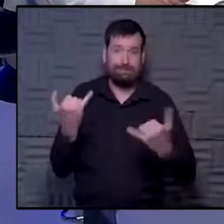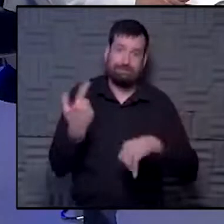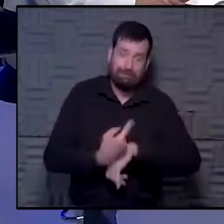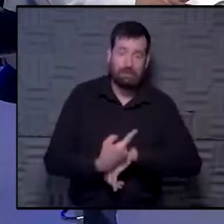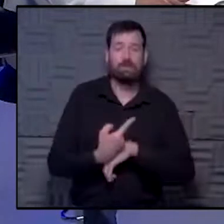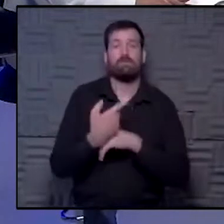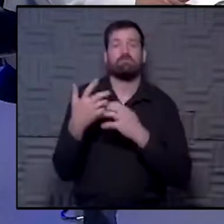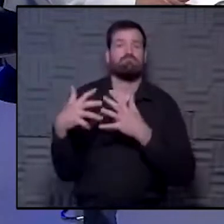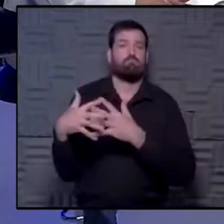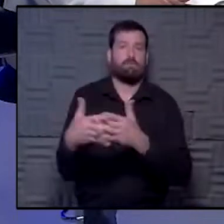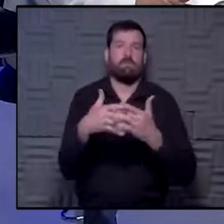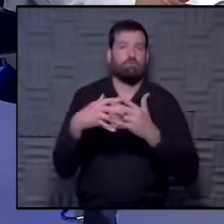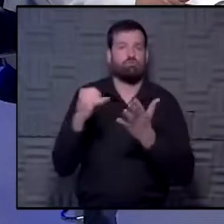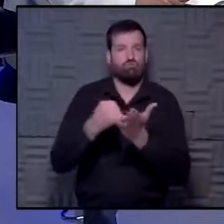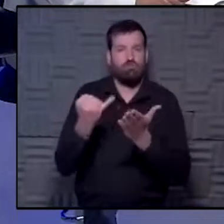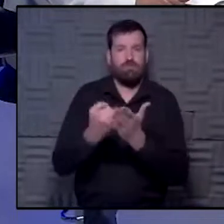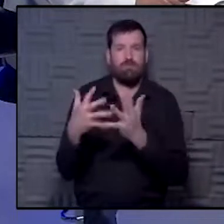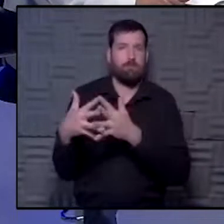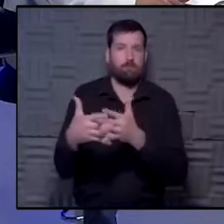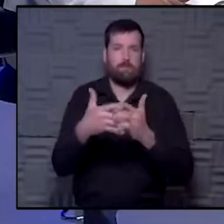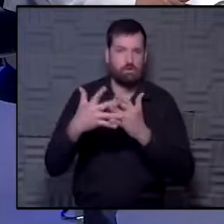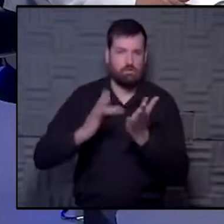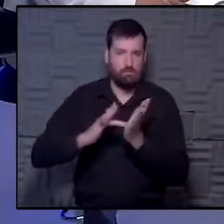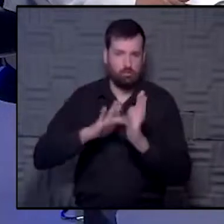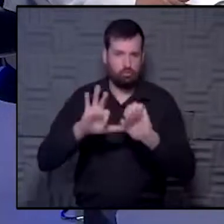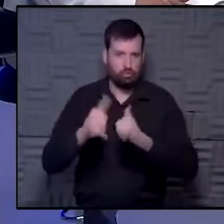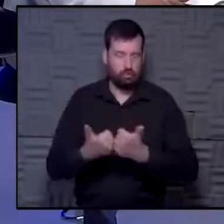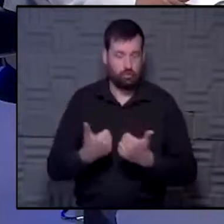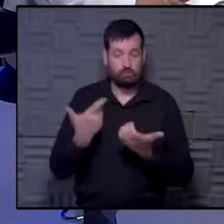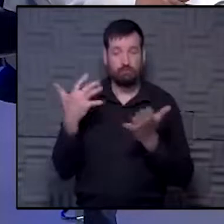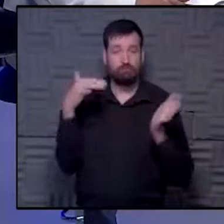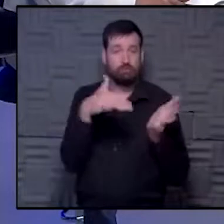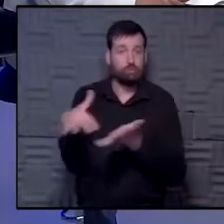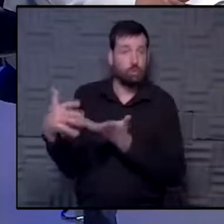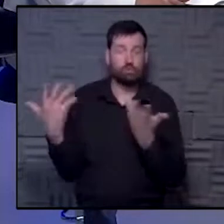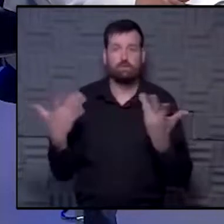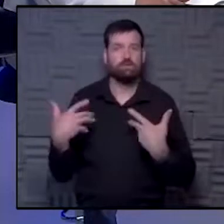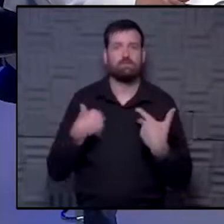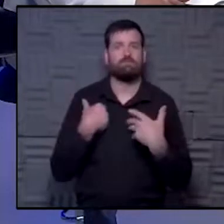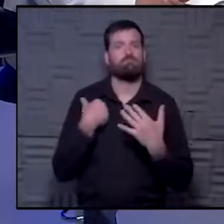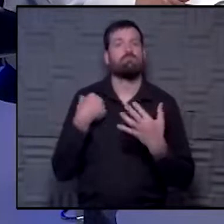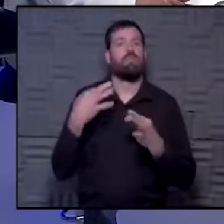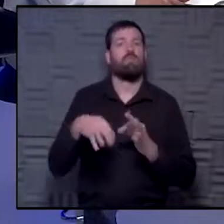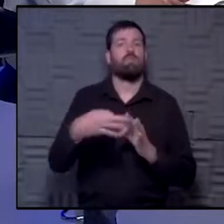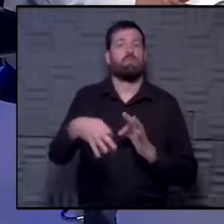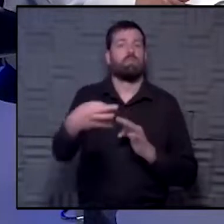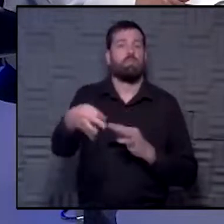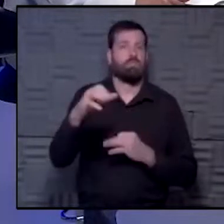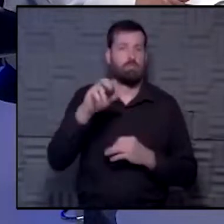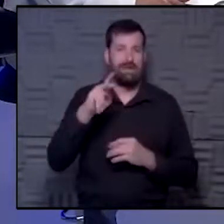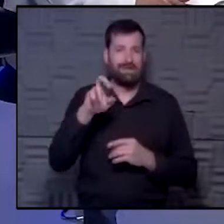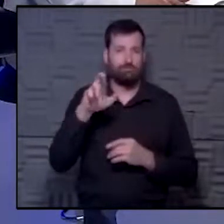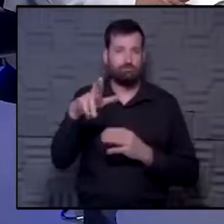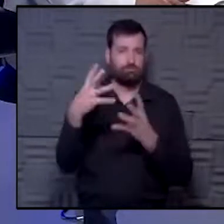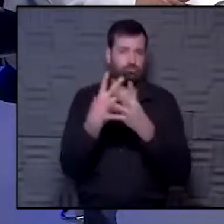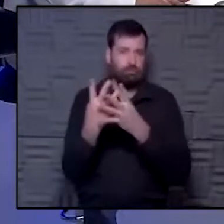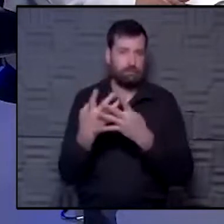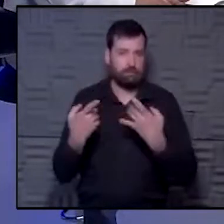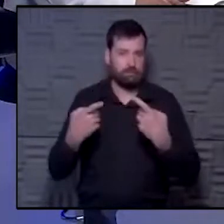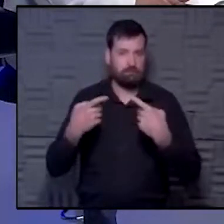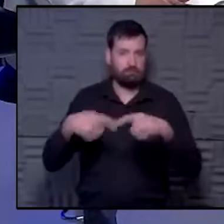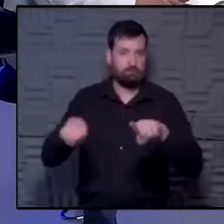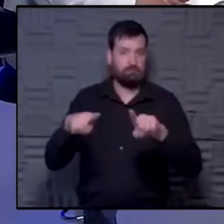American Medical Association. The study shows the deficit of cancer screenings across the U.S. during the pandemic.